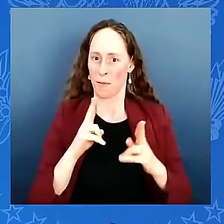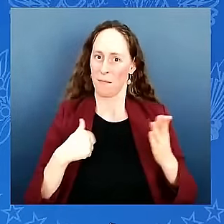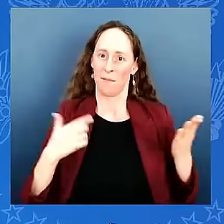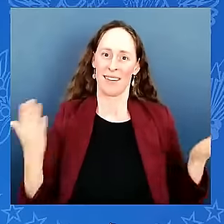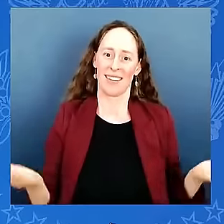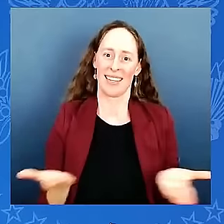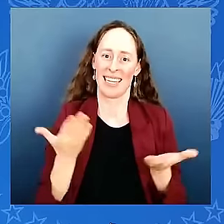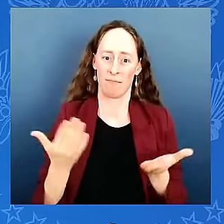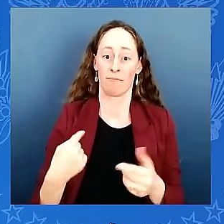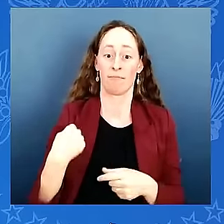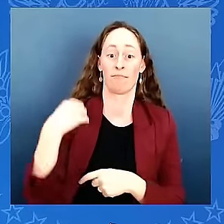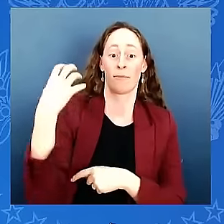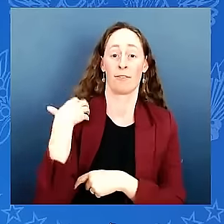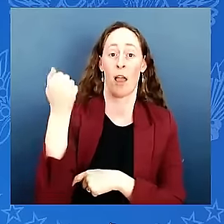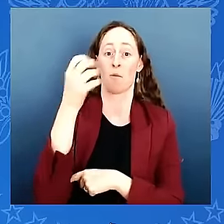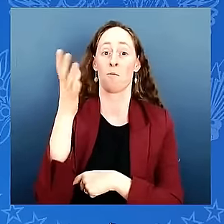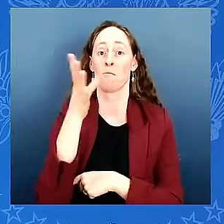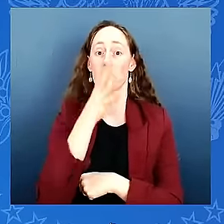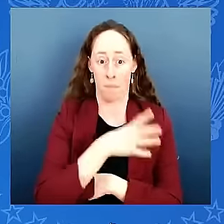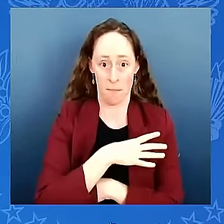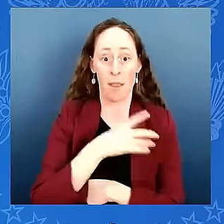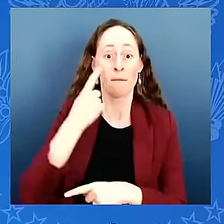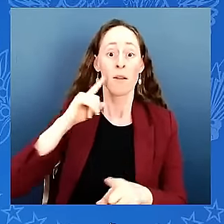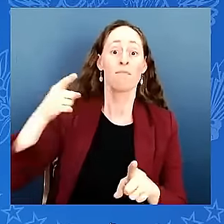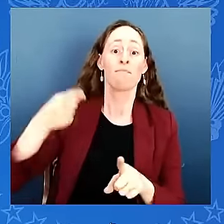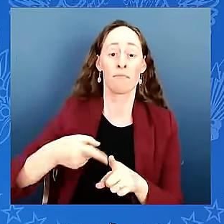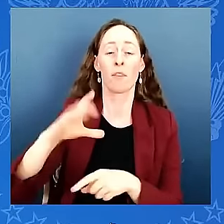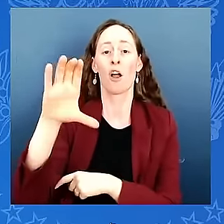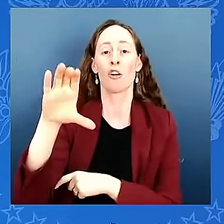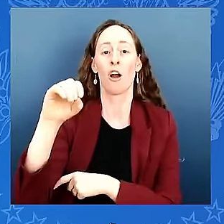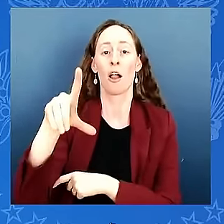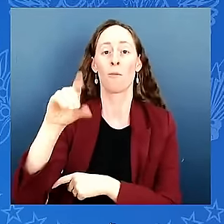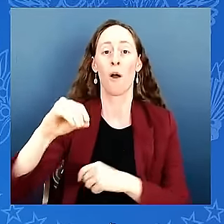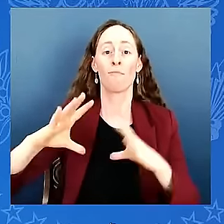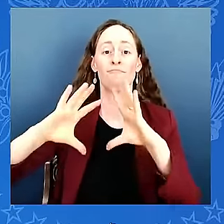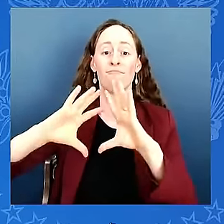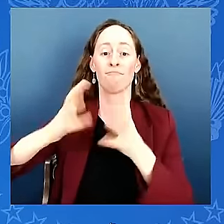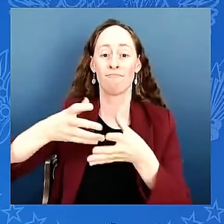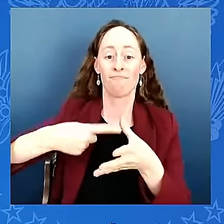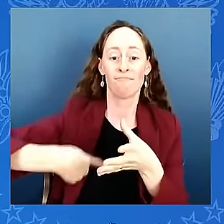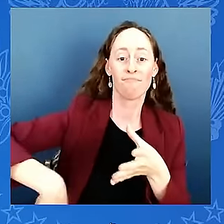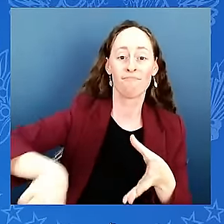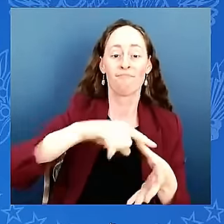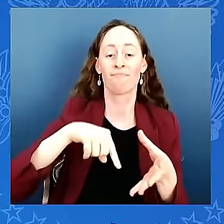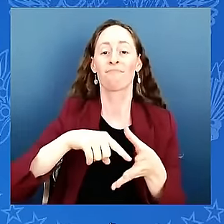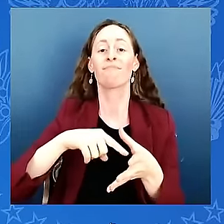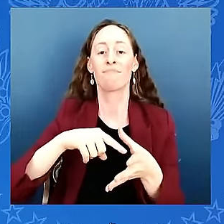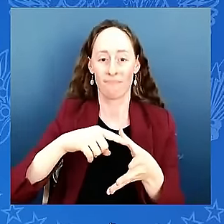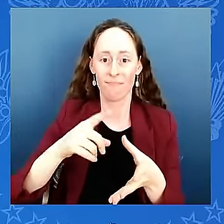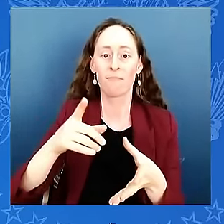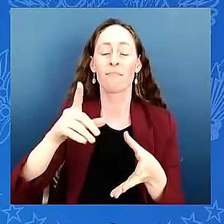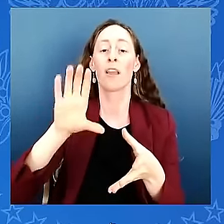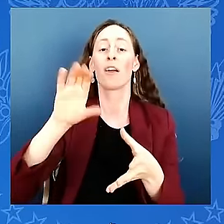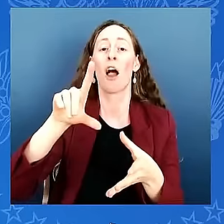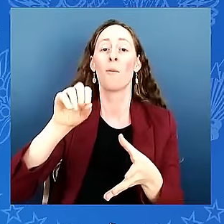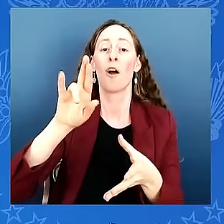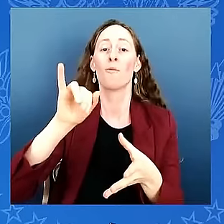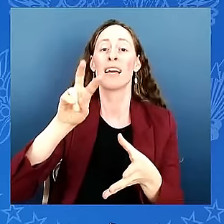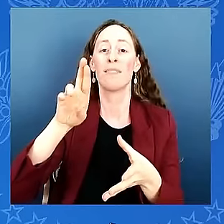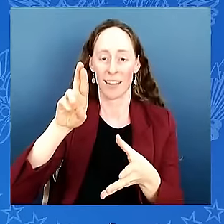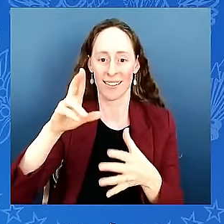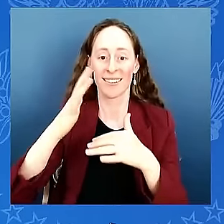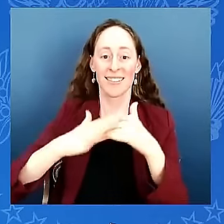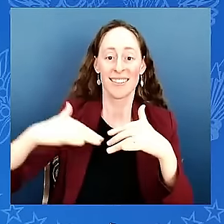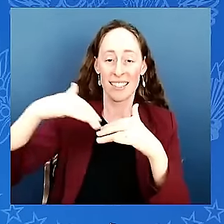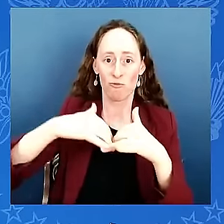colorado river indian tribes also known as crit and i'm very proud to be the first woman elected to lead our tribe we